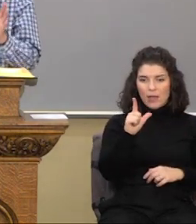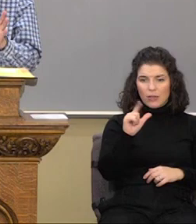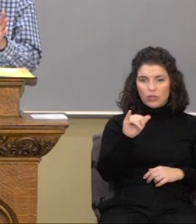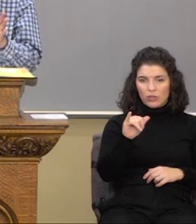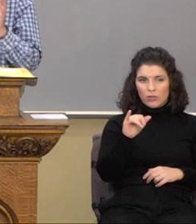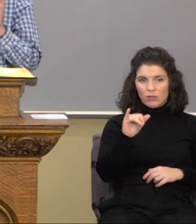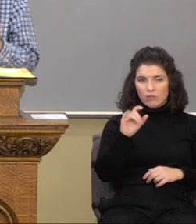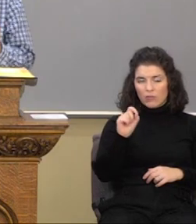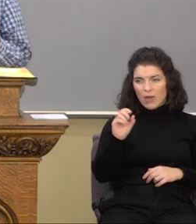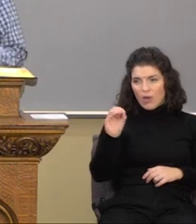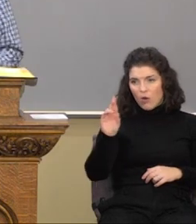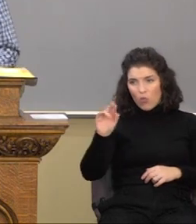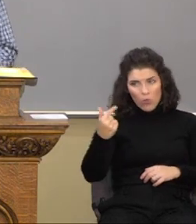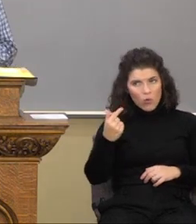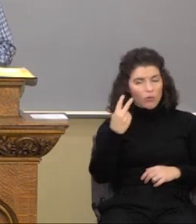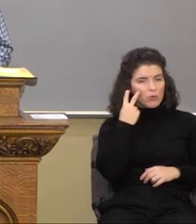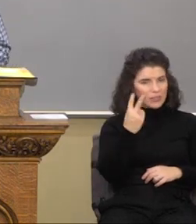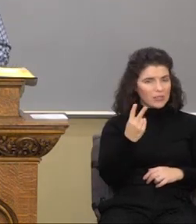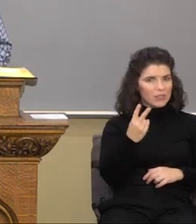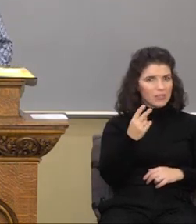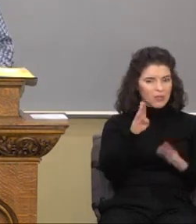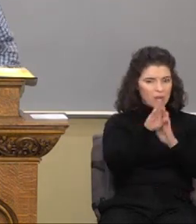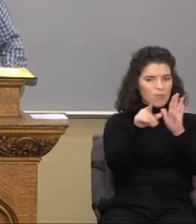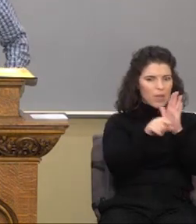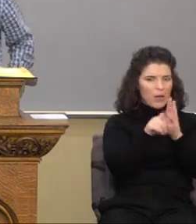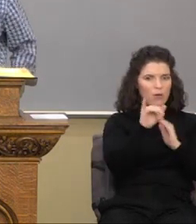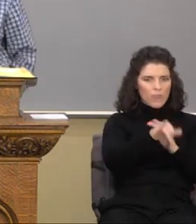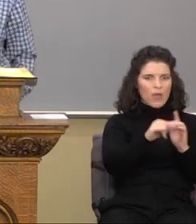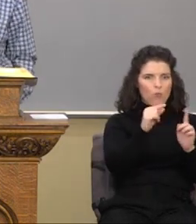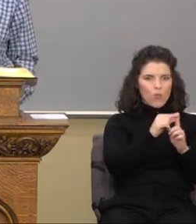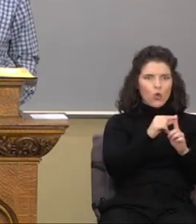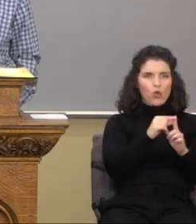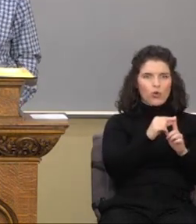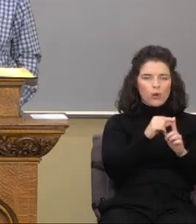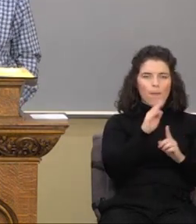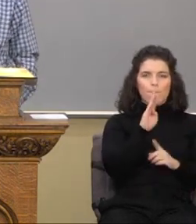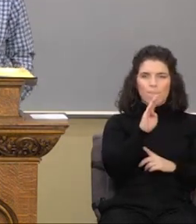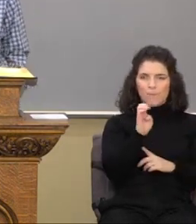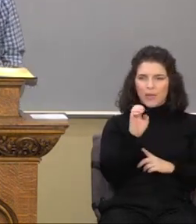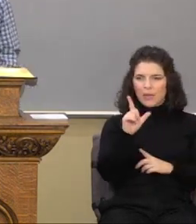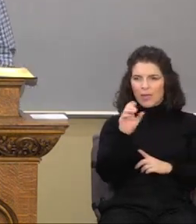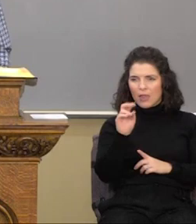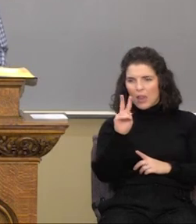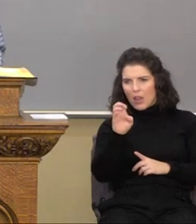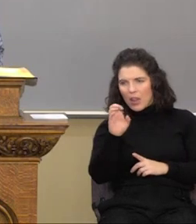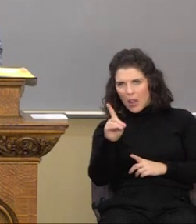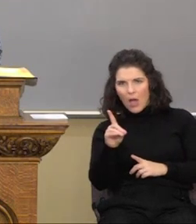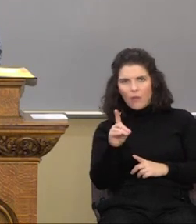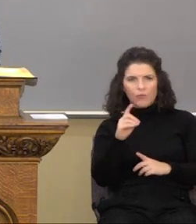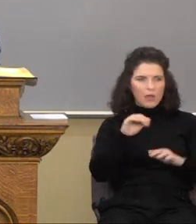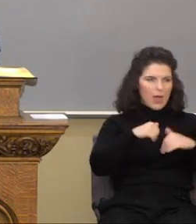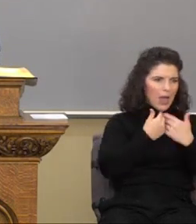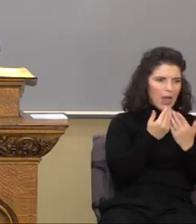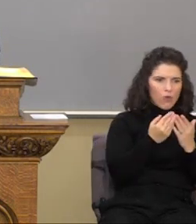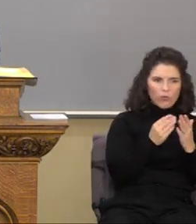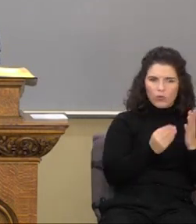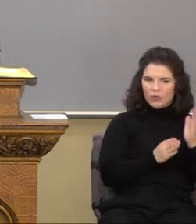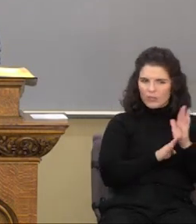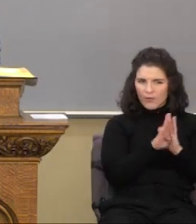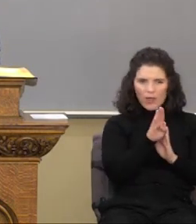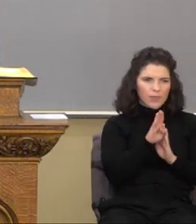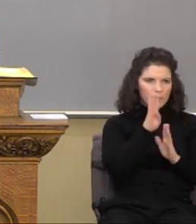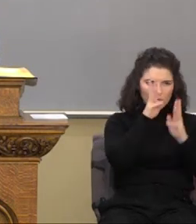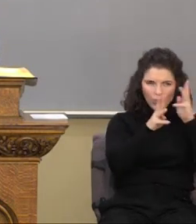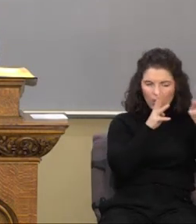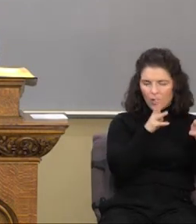beloved was first used in the language of the Bible to convey something about this high level